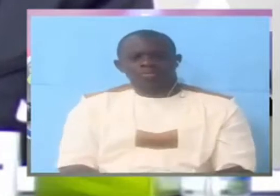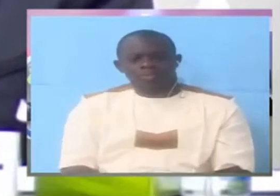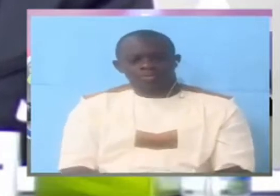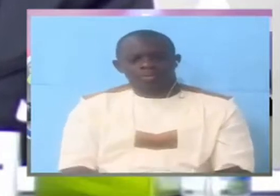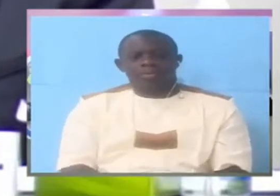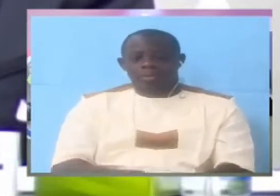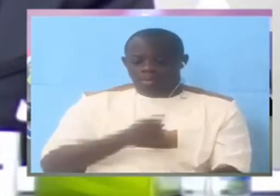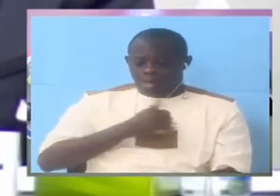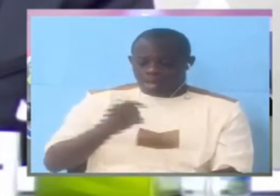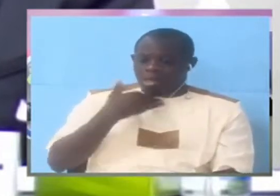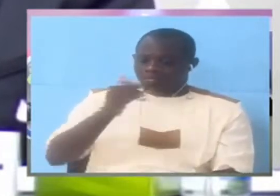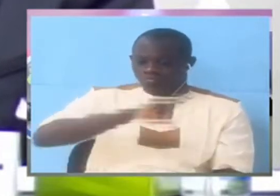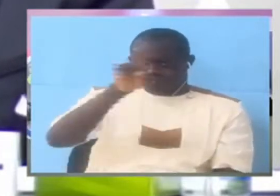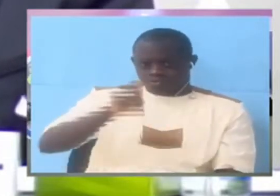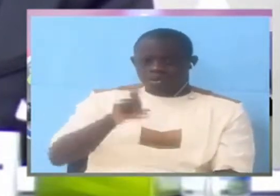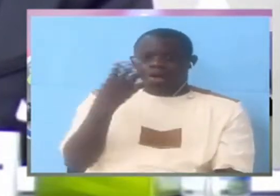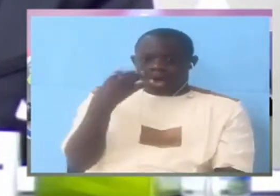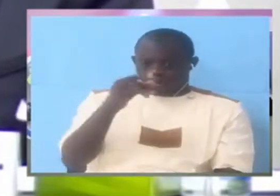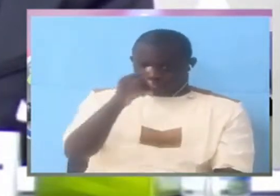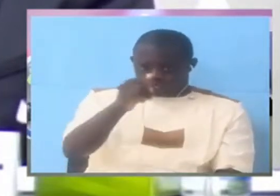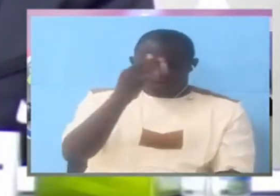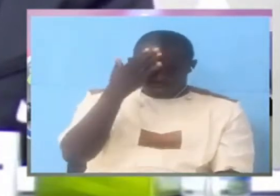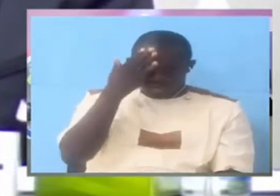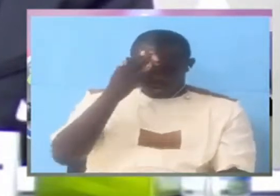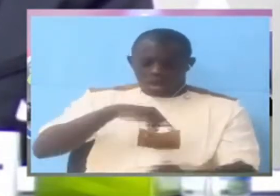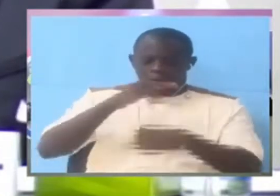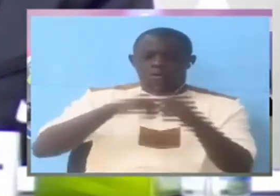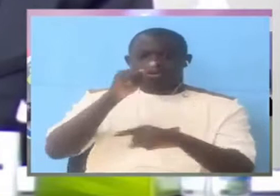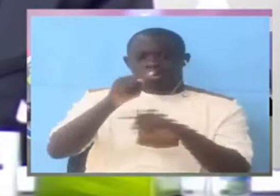My question is, how did you come to know about it?